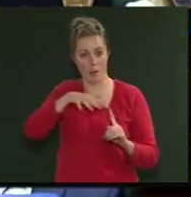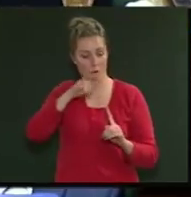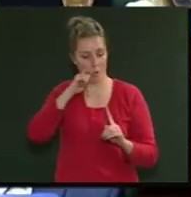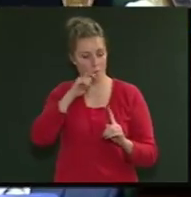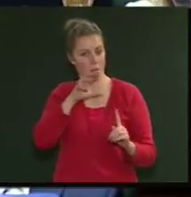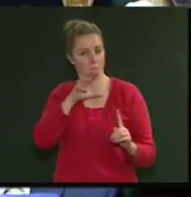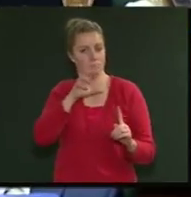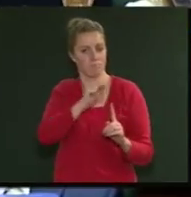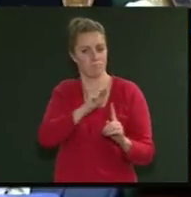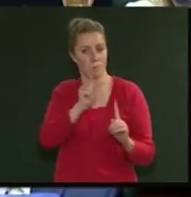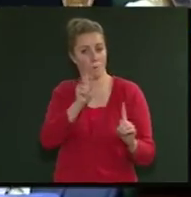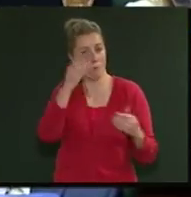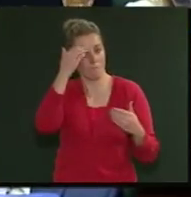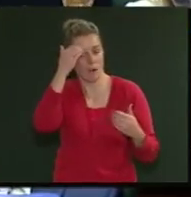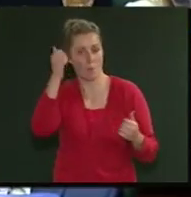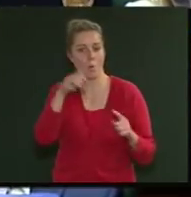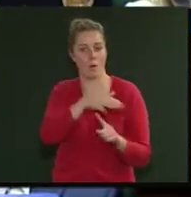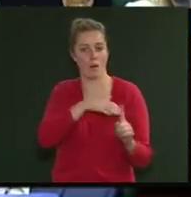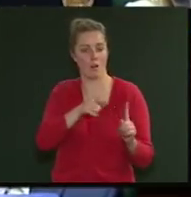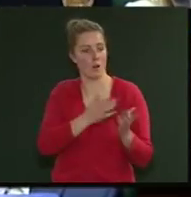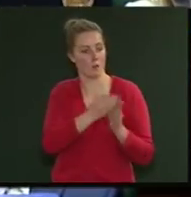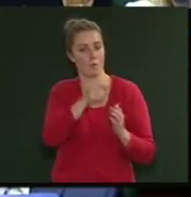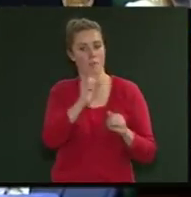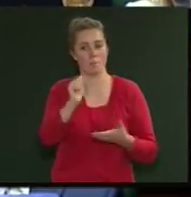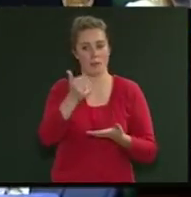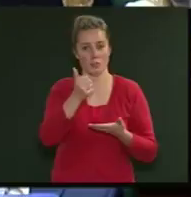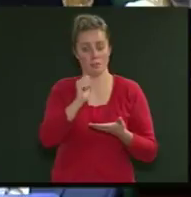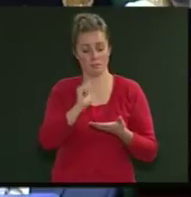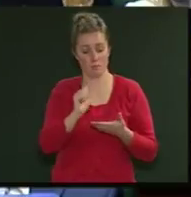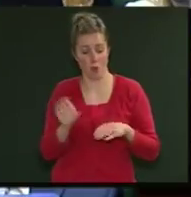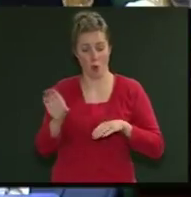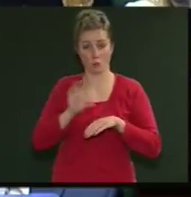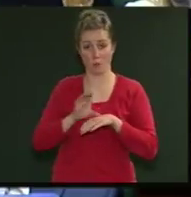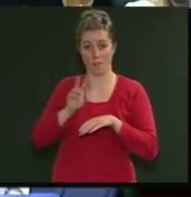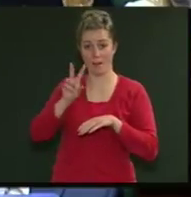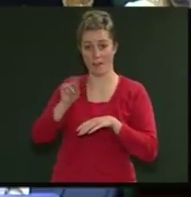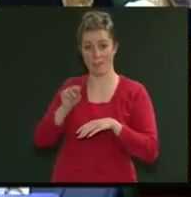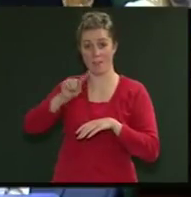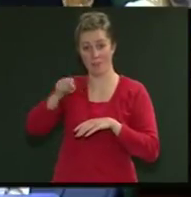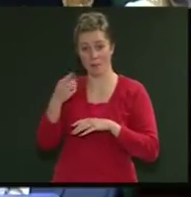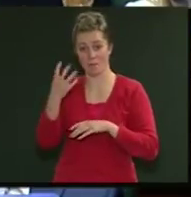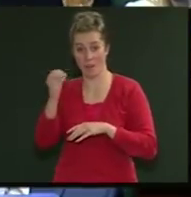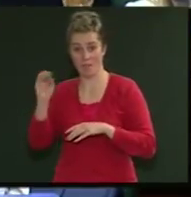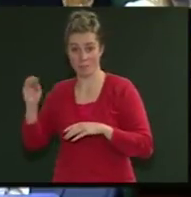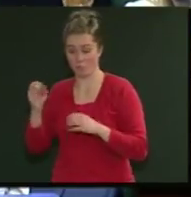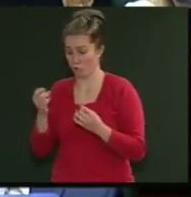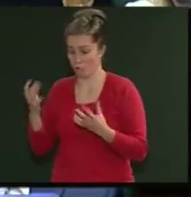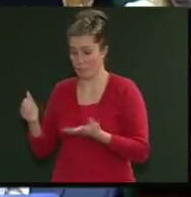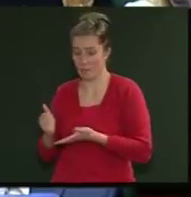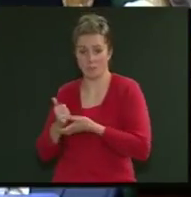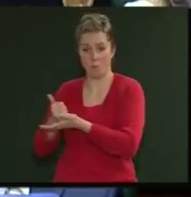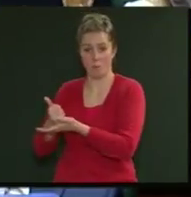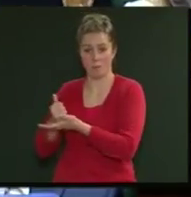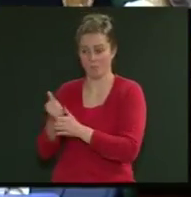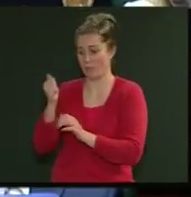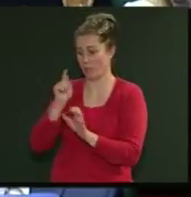-reached by whānau order through this budget. And that's on top of the 11,500 who have already been supported just in